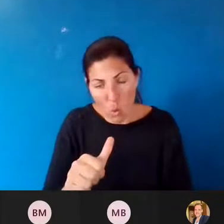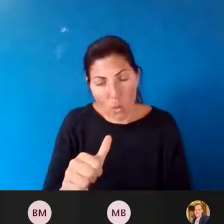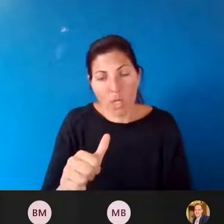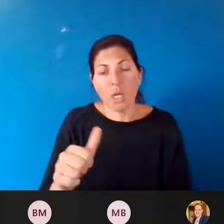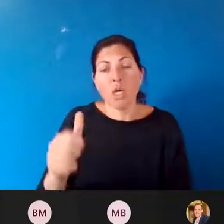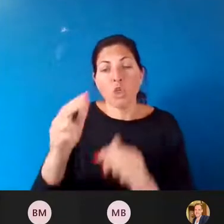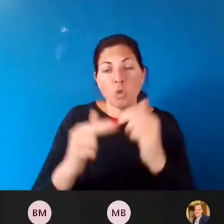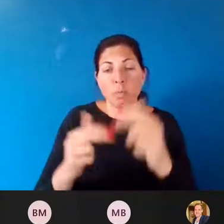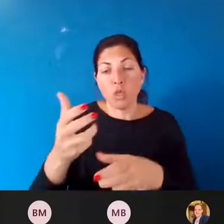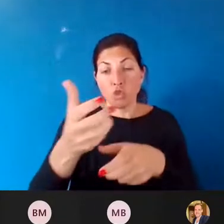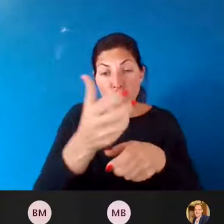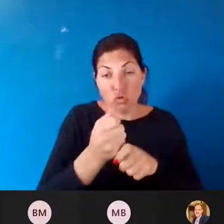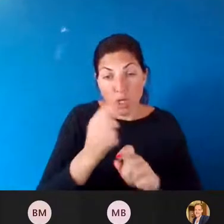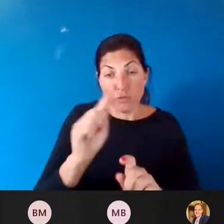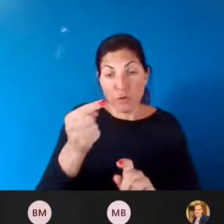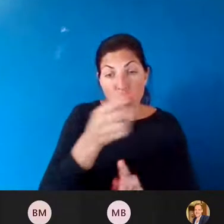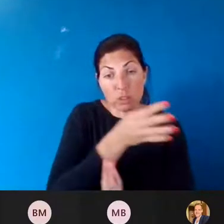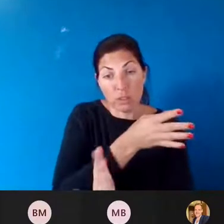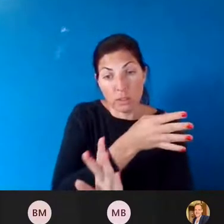when a pandemic hits.